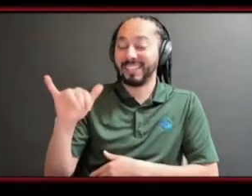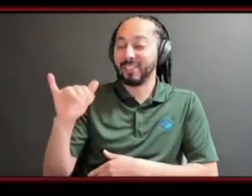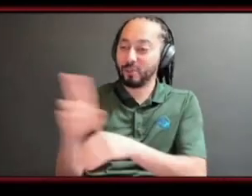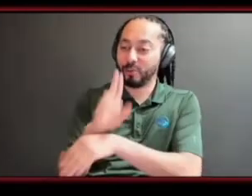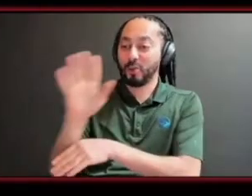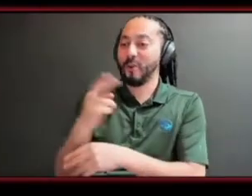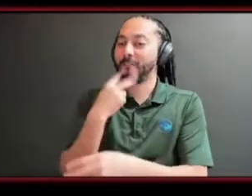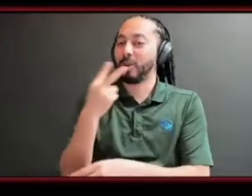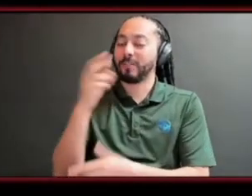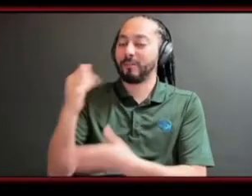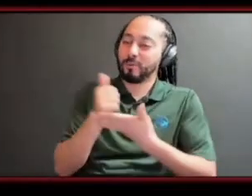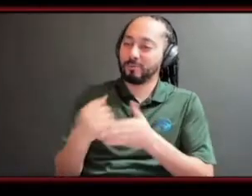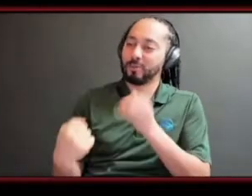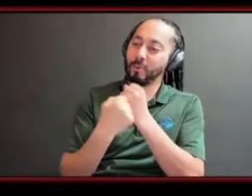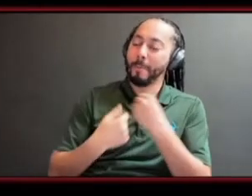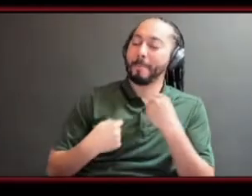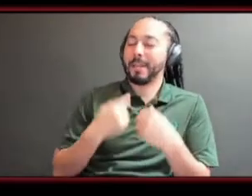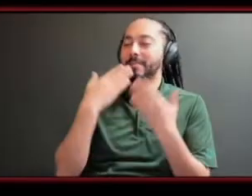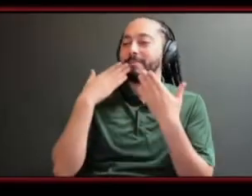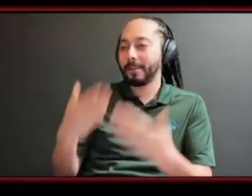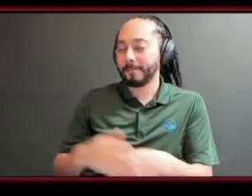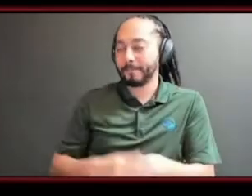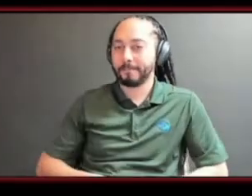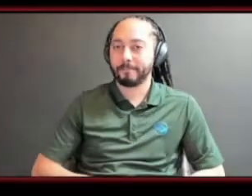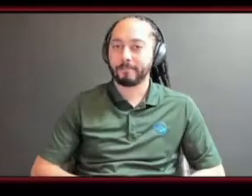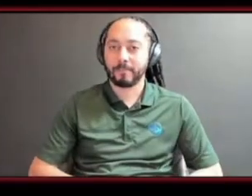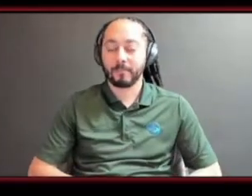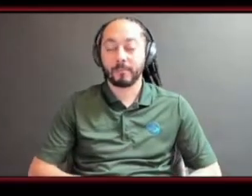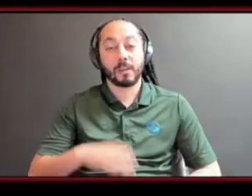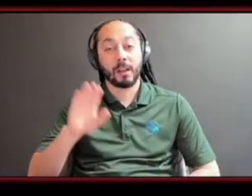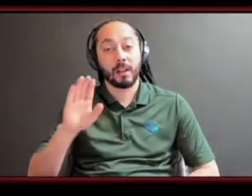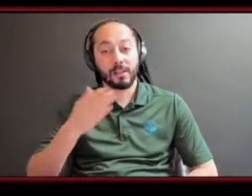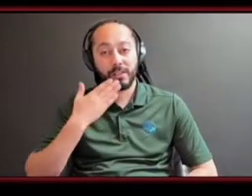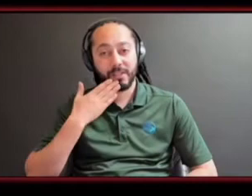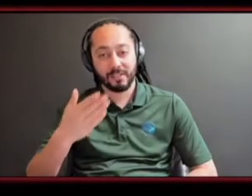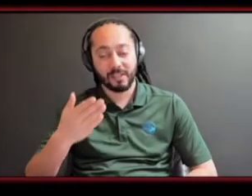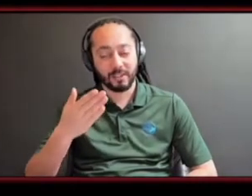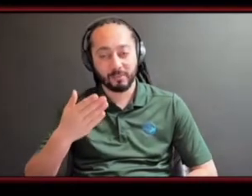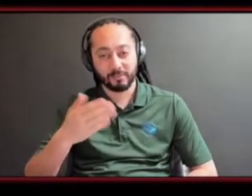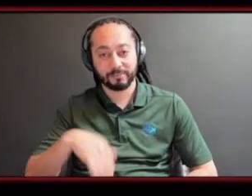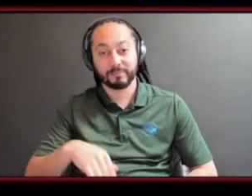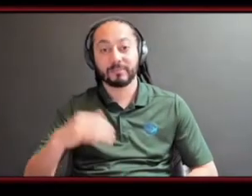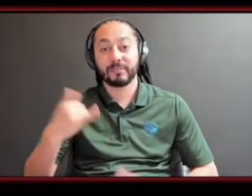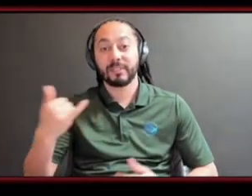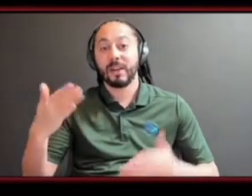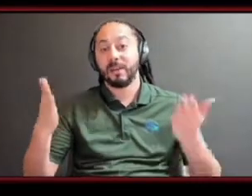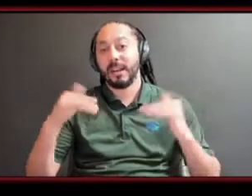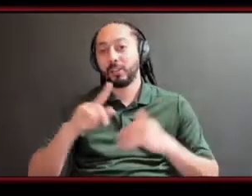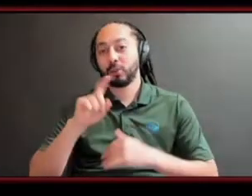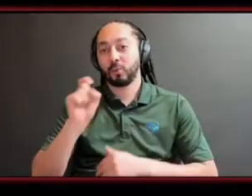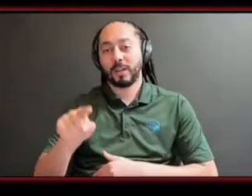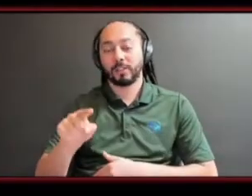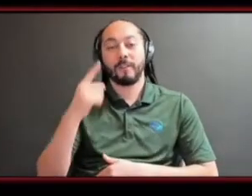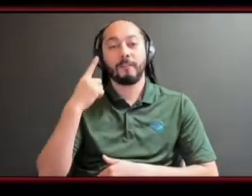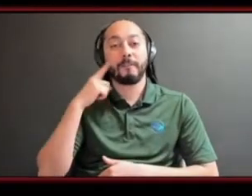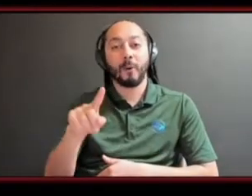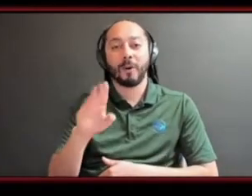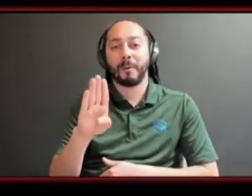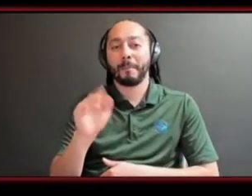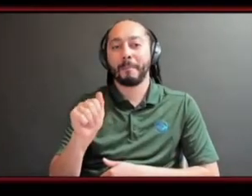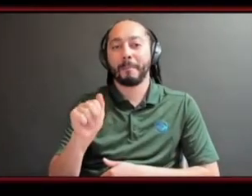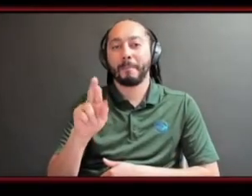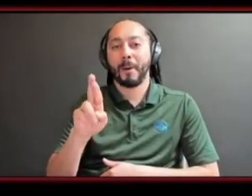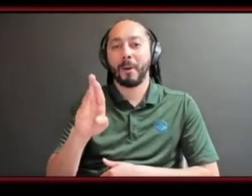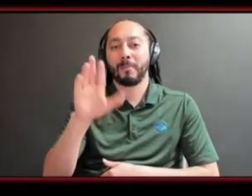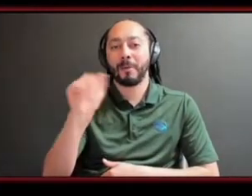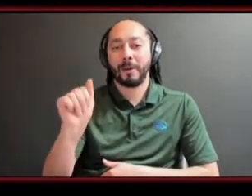thank you for that sleep for that little bit extra there um so i'm going to move on to the next question and this is for barbara um so in your